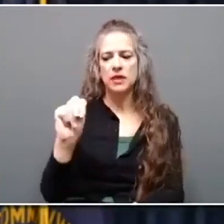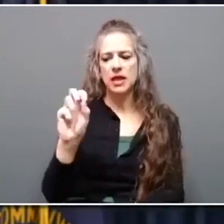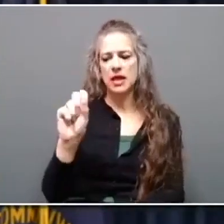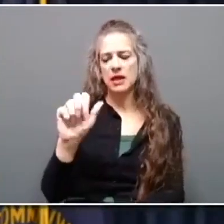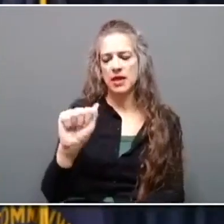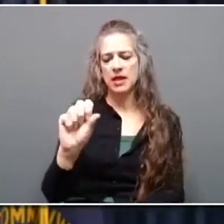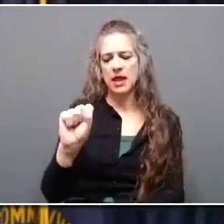Perry County. chance you. much brain,